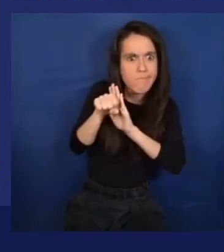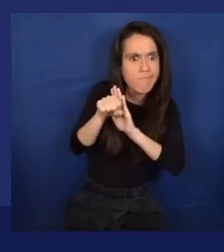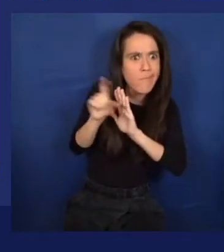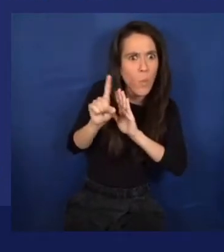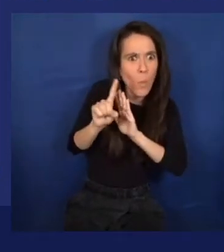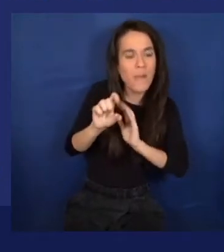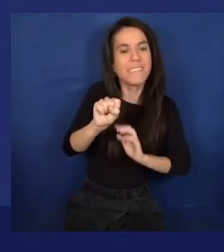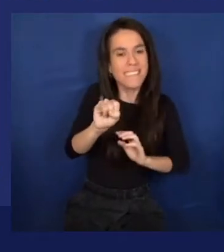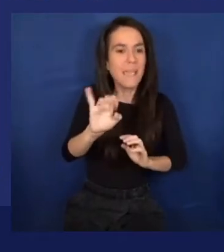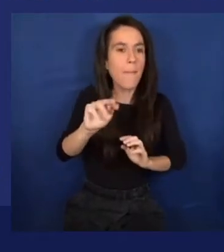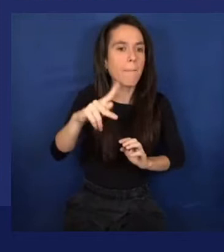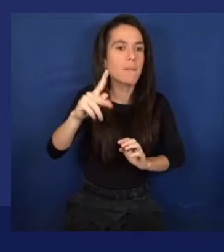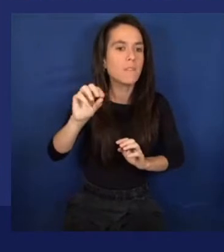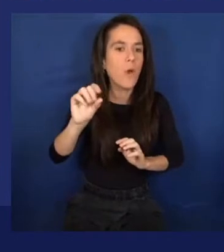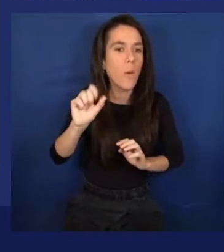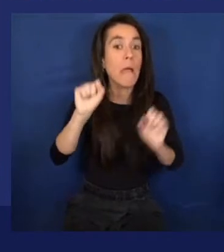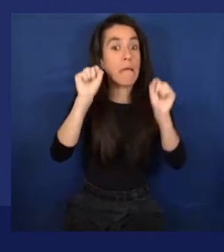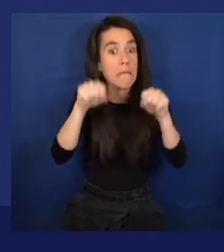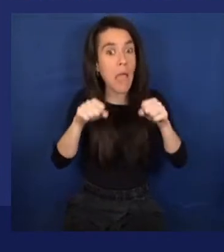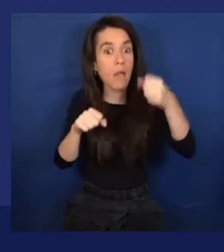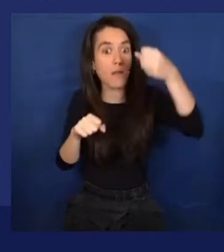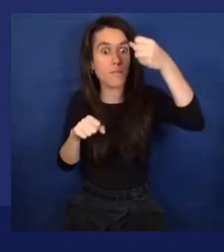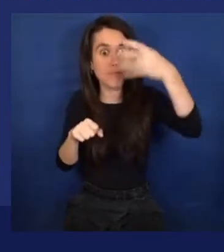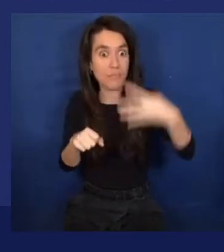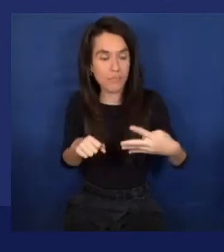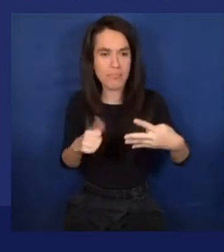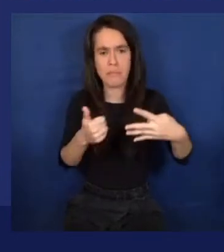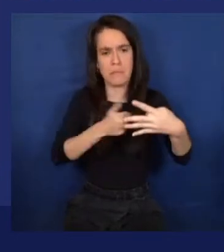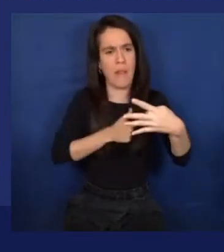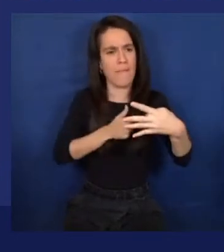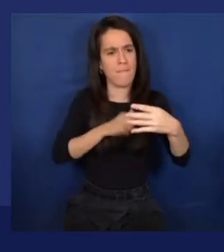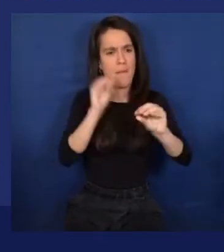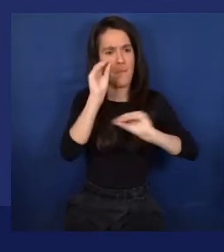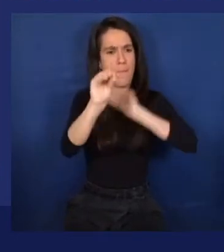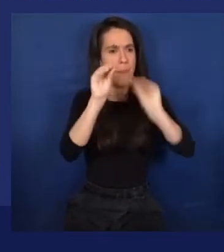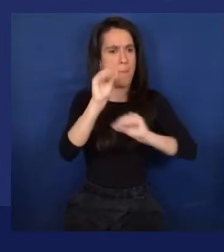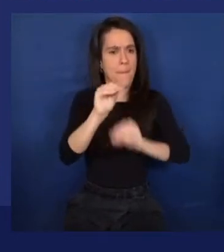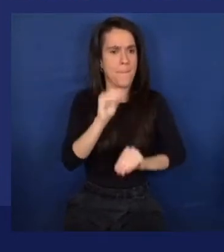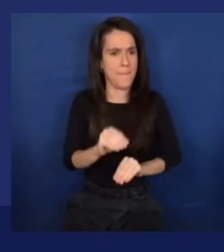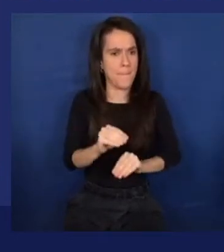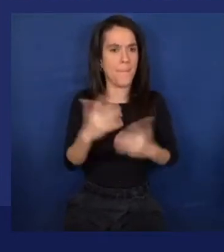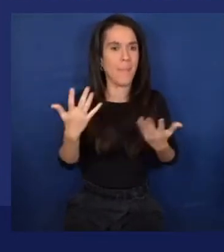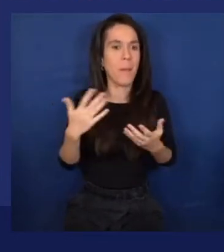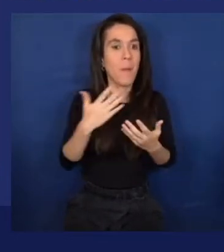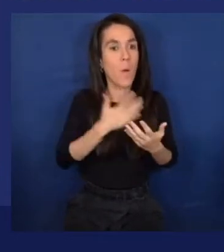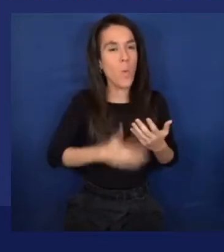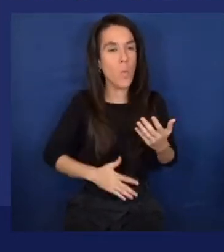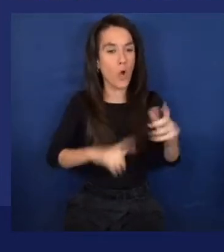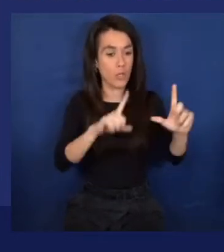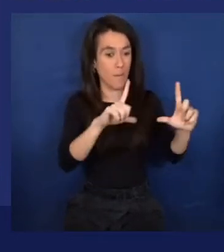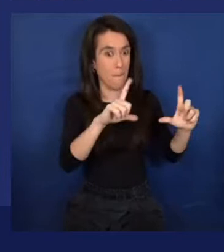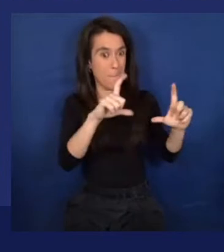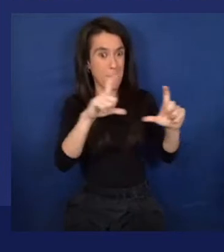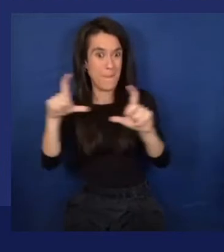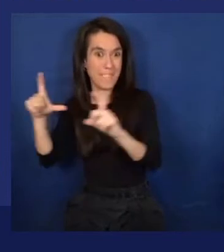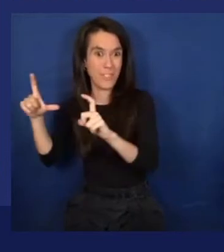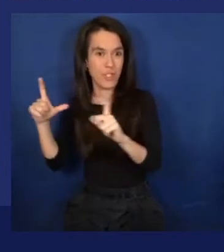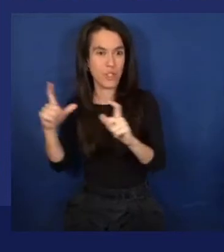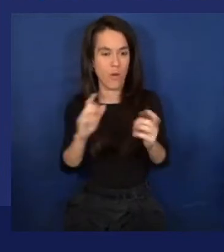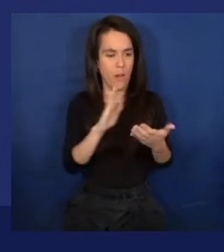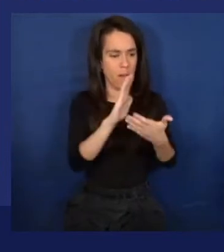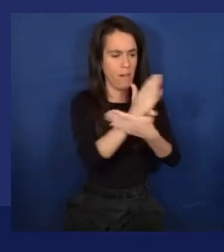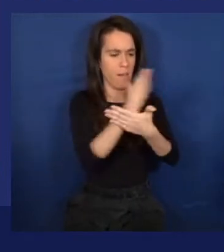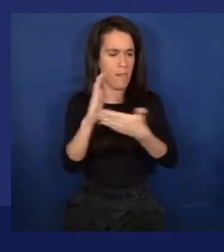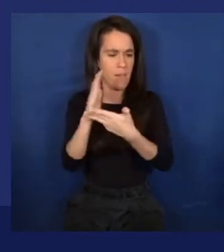but you have the option to create everything yourself. Now, we want to classify an image. So the model comes back with